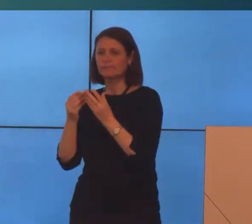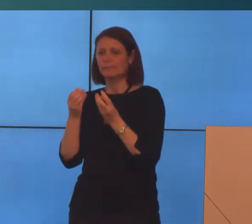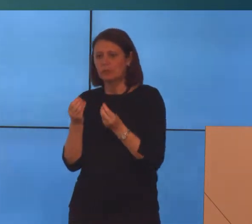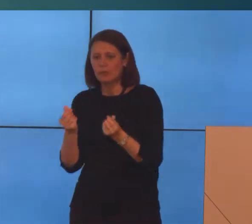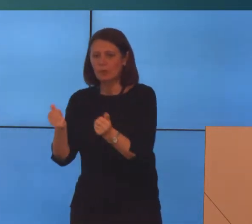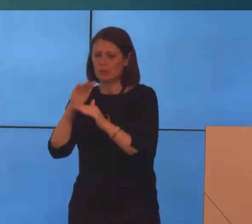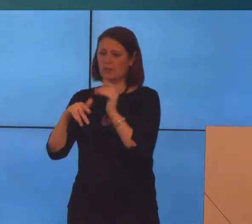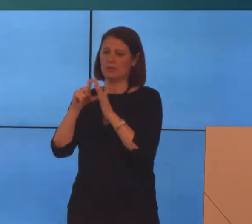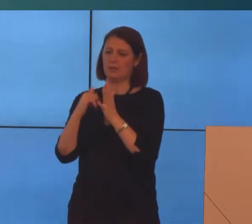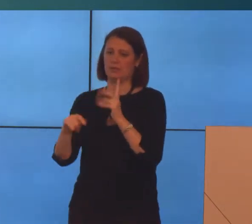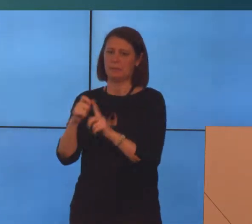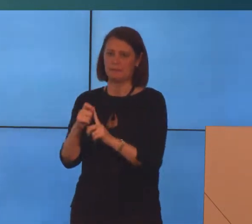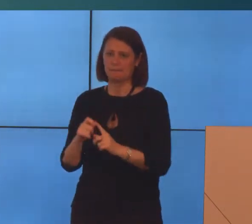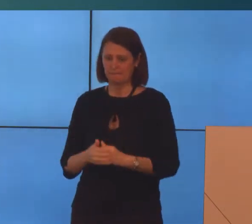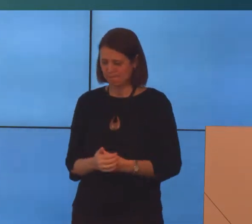pension.